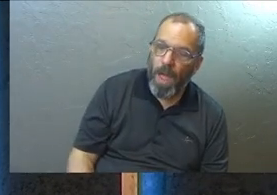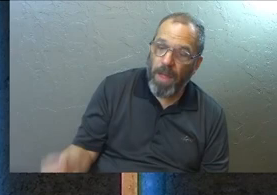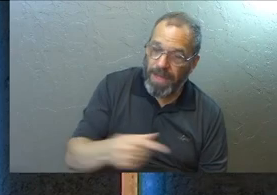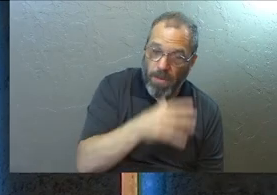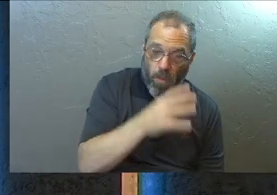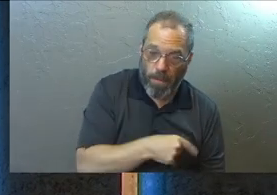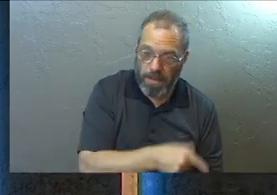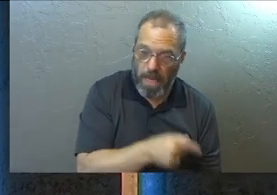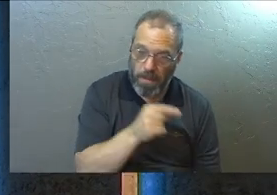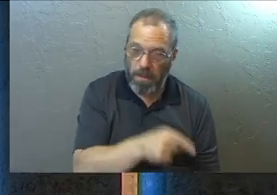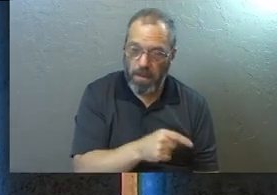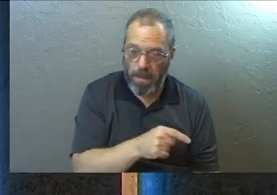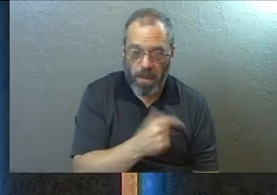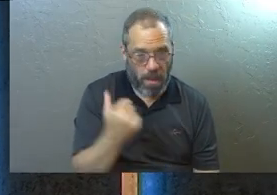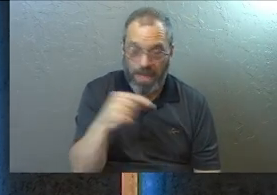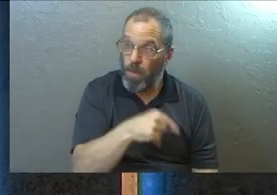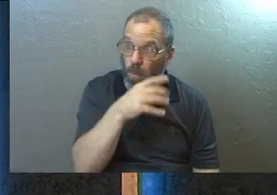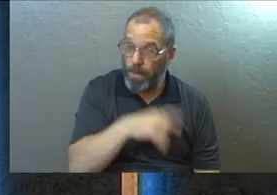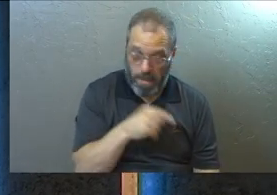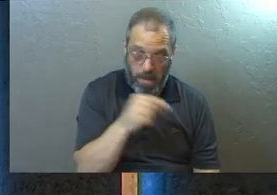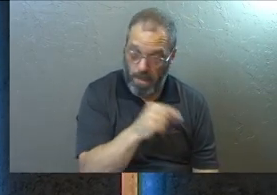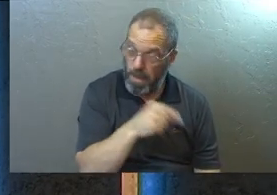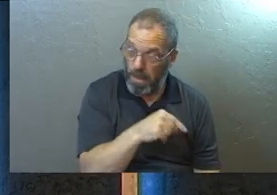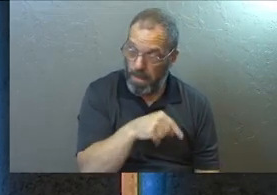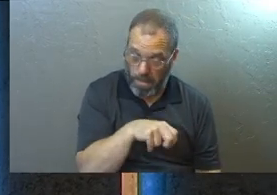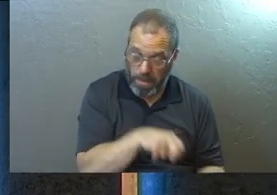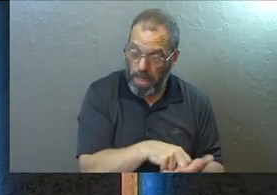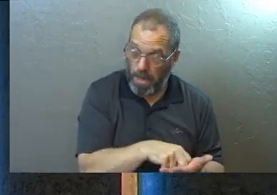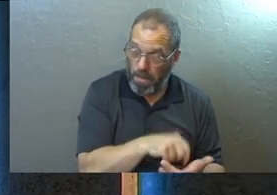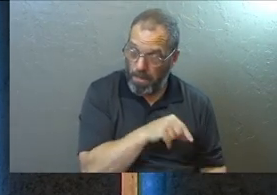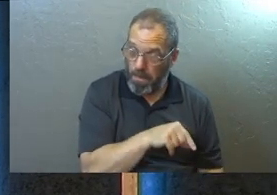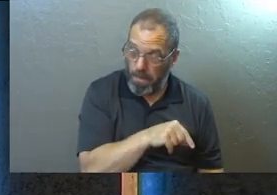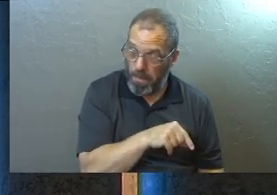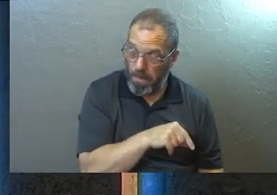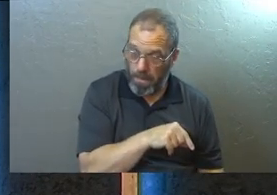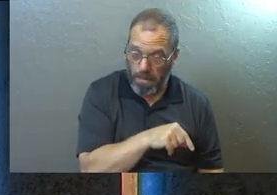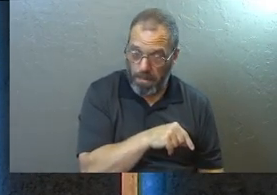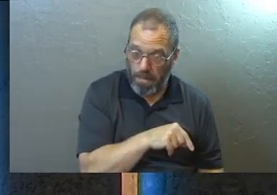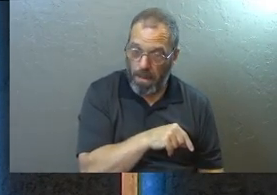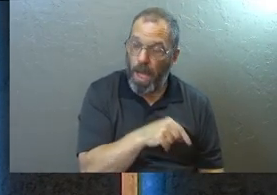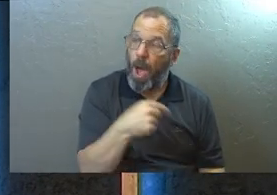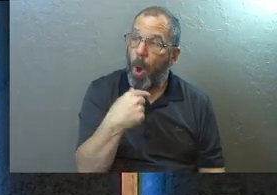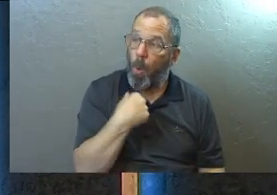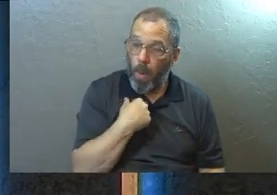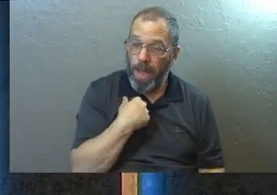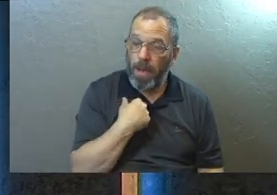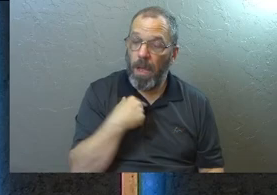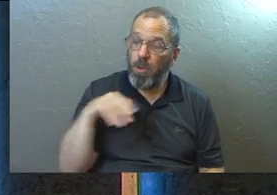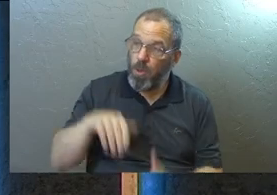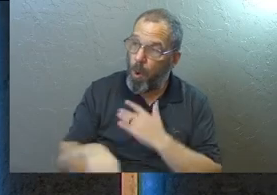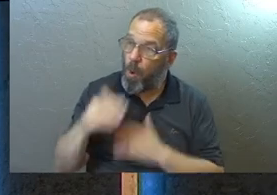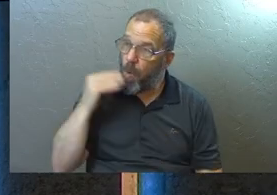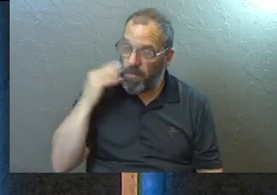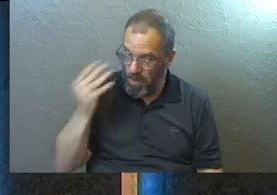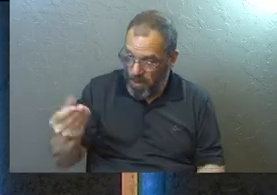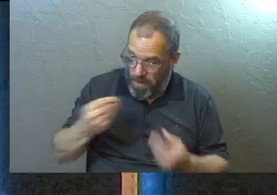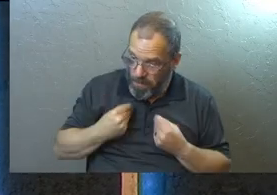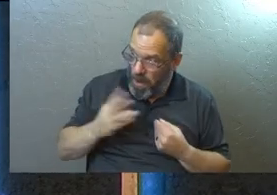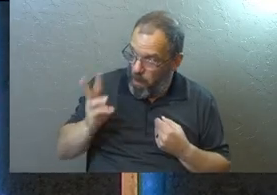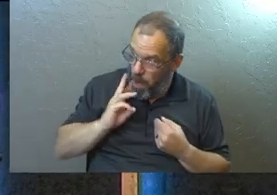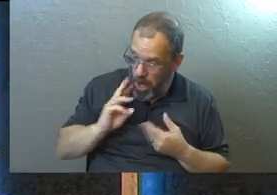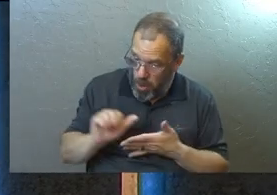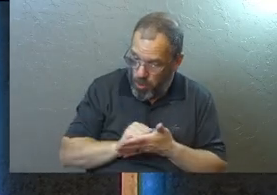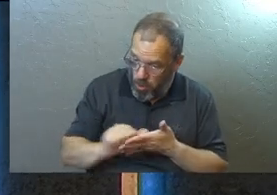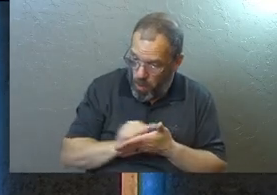to the woman and said to Simon, look at this woman kneeling here. When I entered your home, you didn't offer me